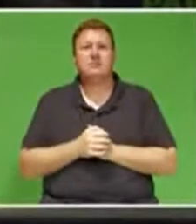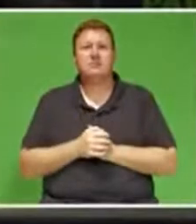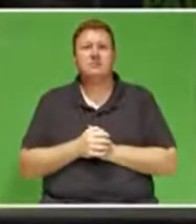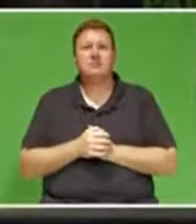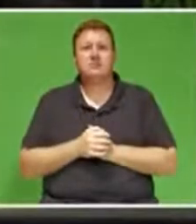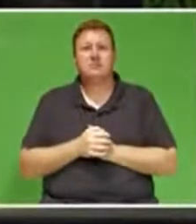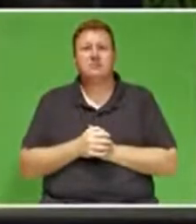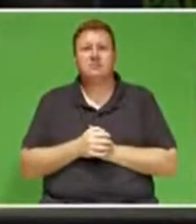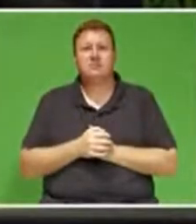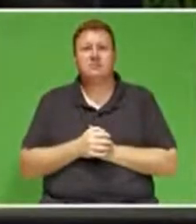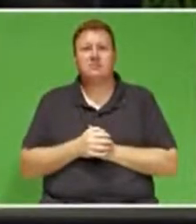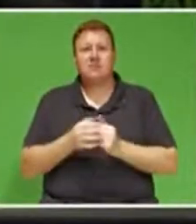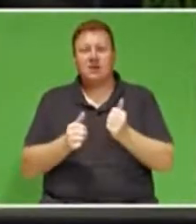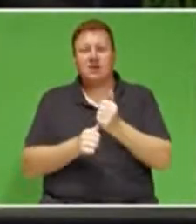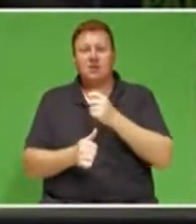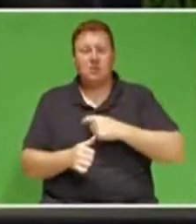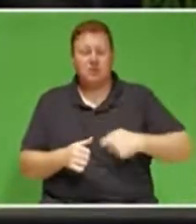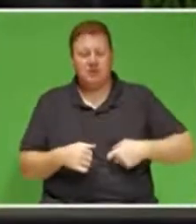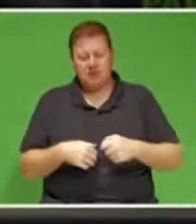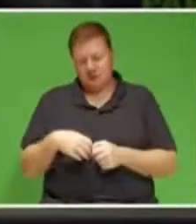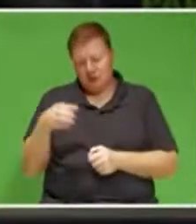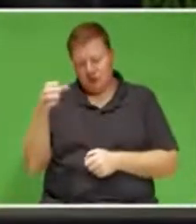DP, cheers.